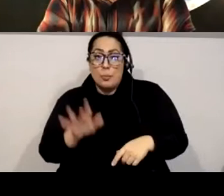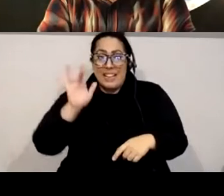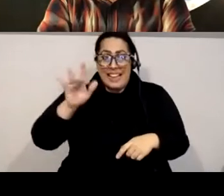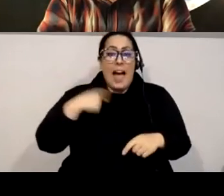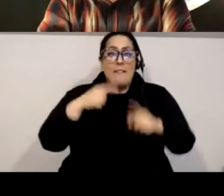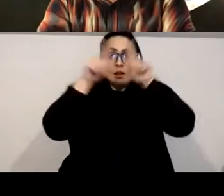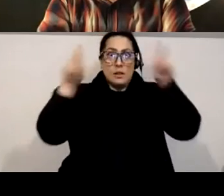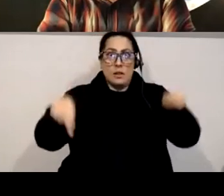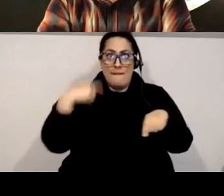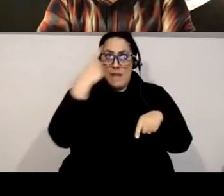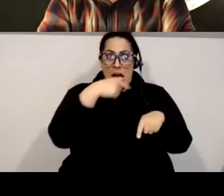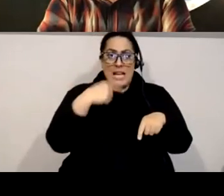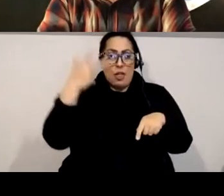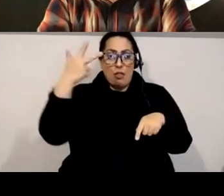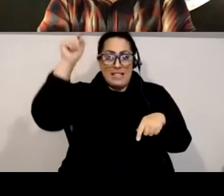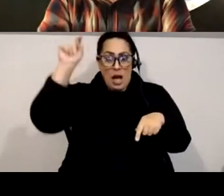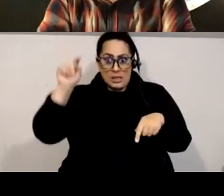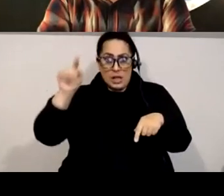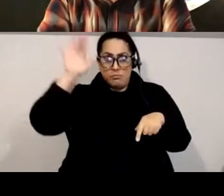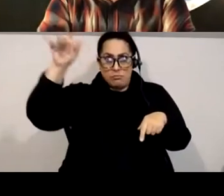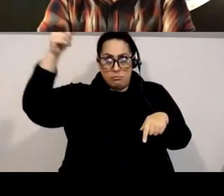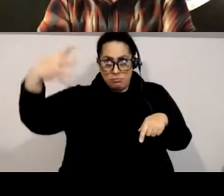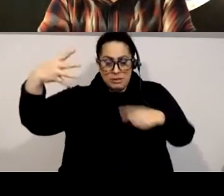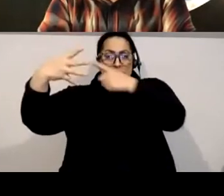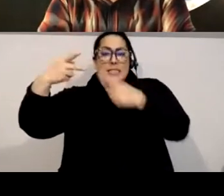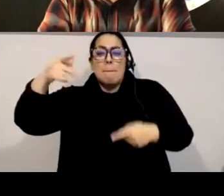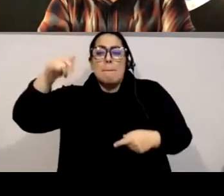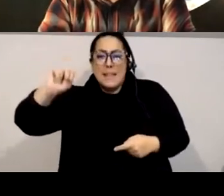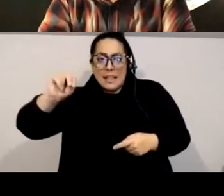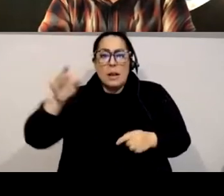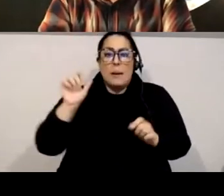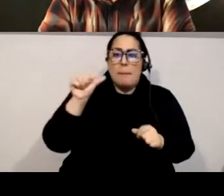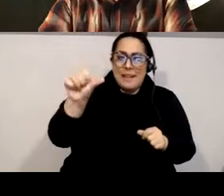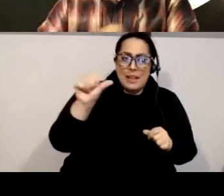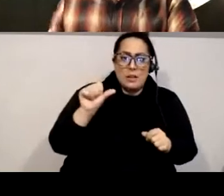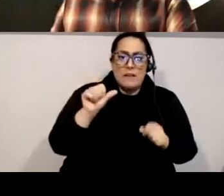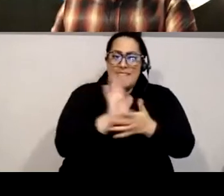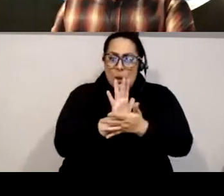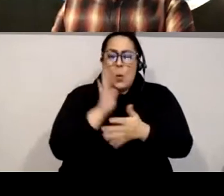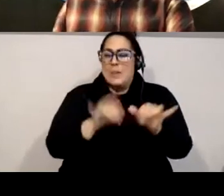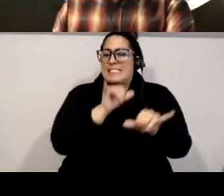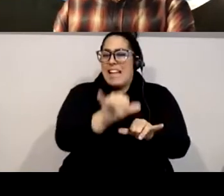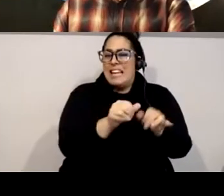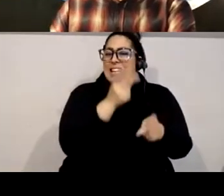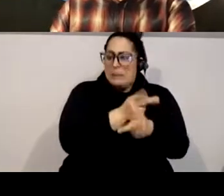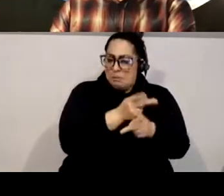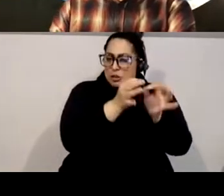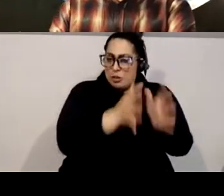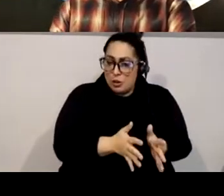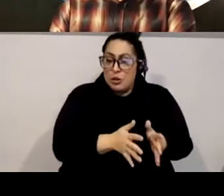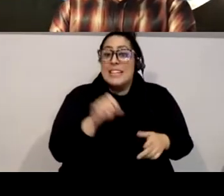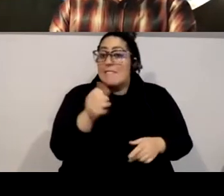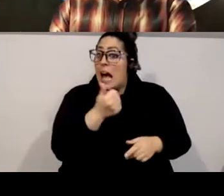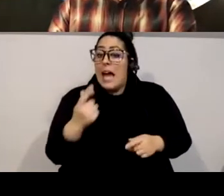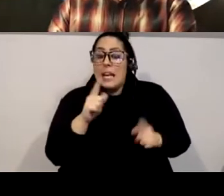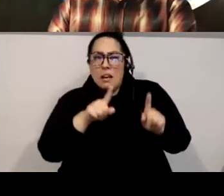dots in the corner, then select pin video. If you have questions throughout the conversation, we advise that you use a chat function to submit